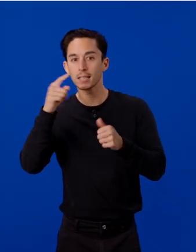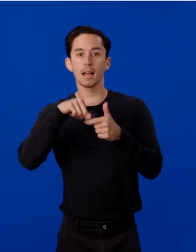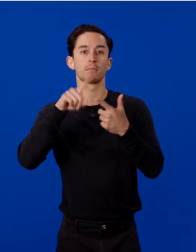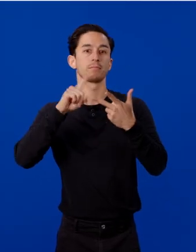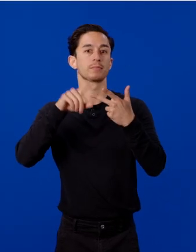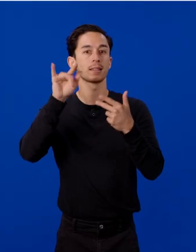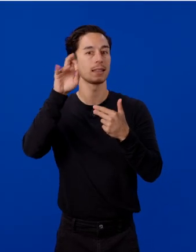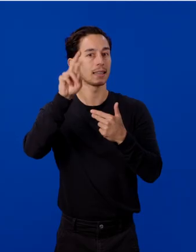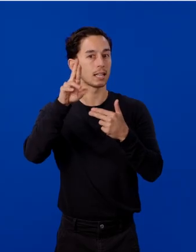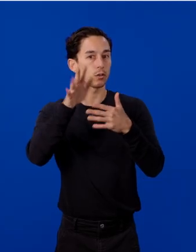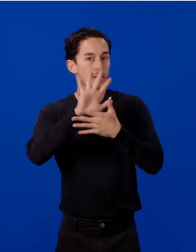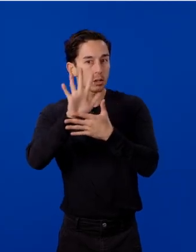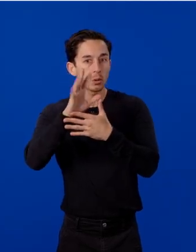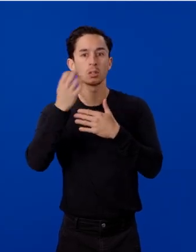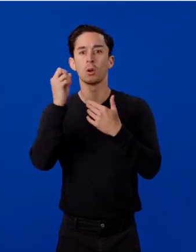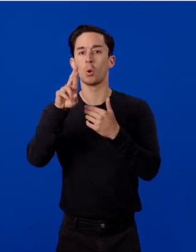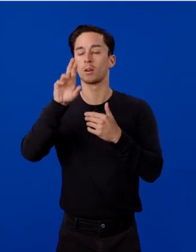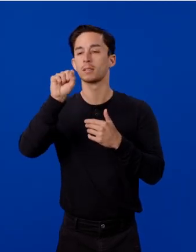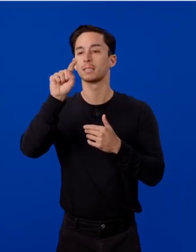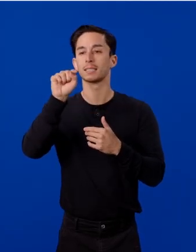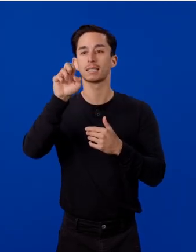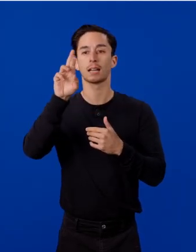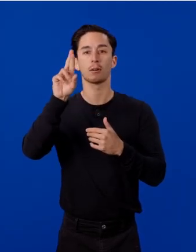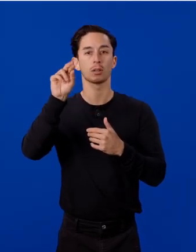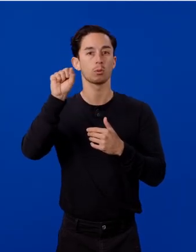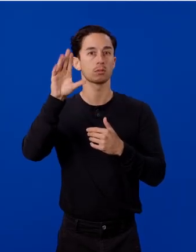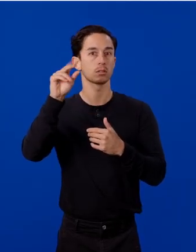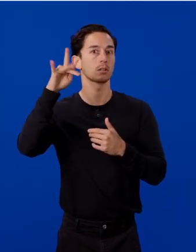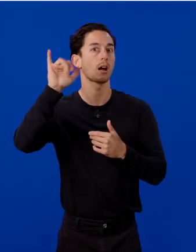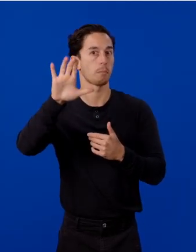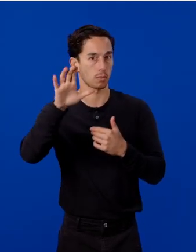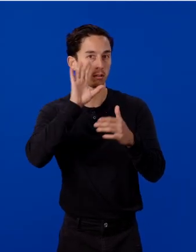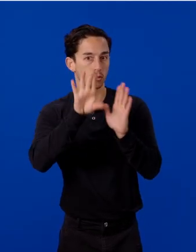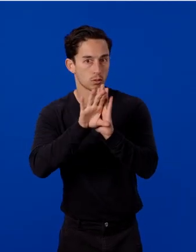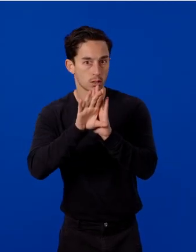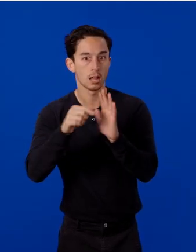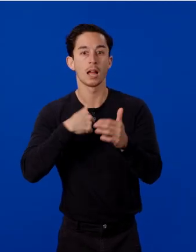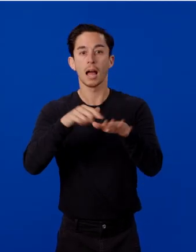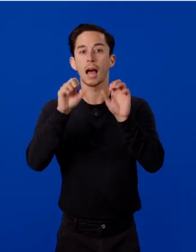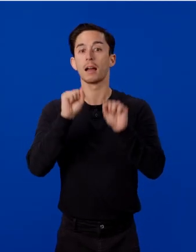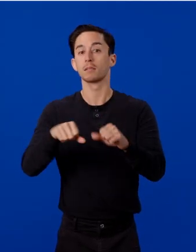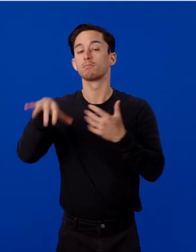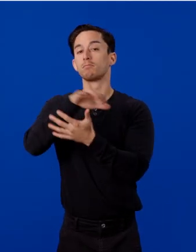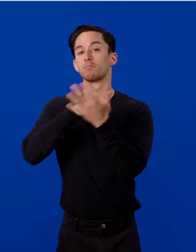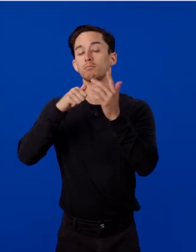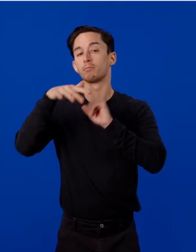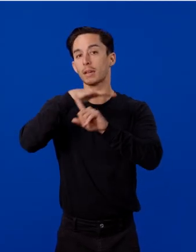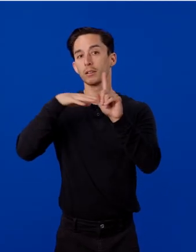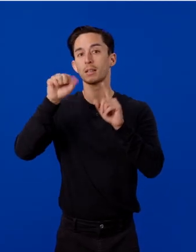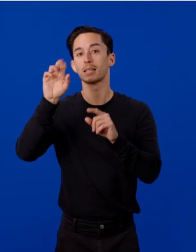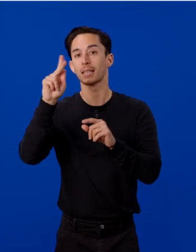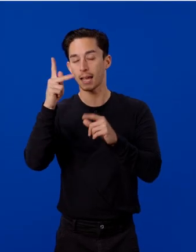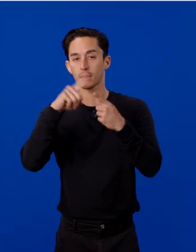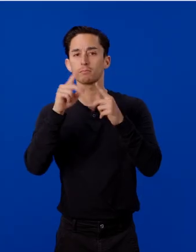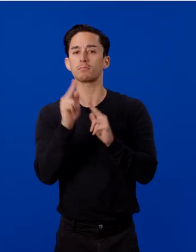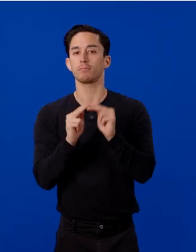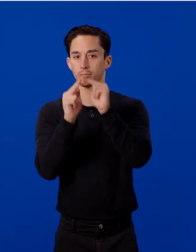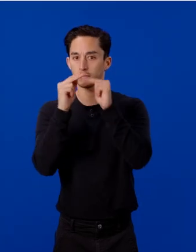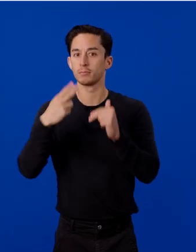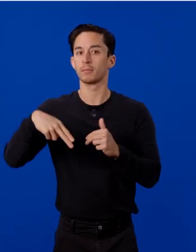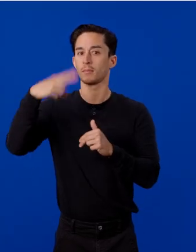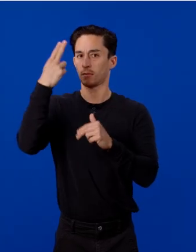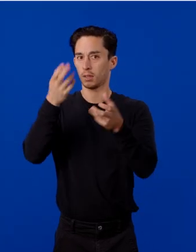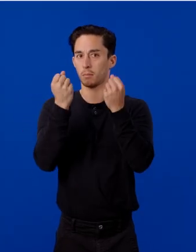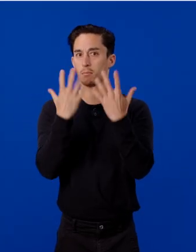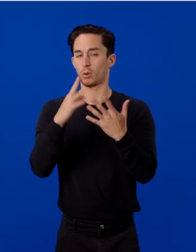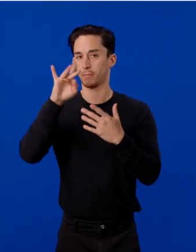stereoscopic one IT. I can combine Android's ExoPlayer with Special SDK to build a highly multimedia experience